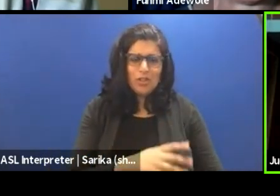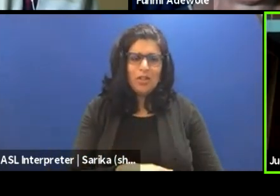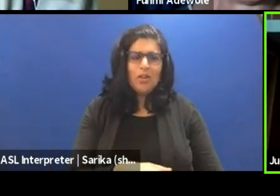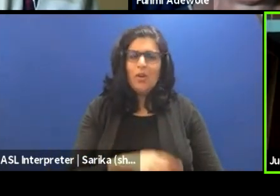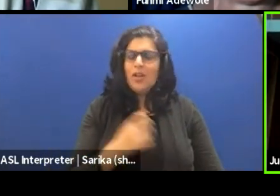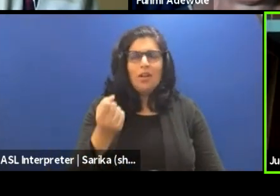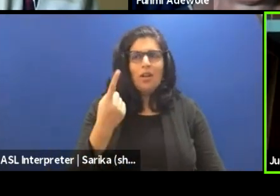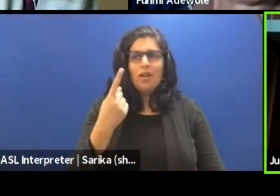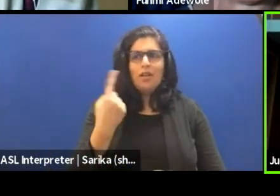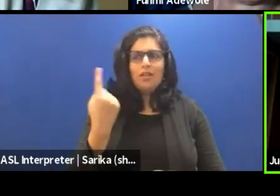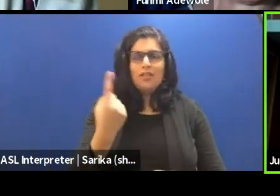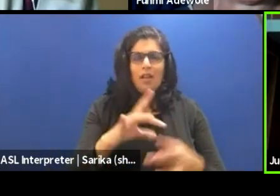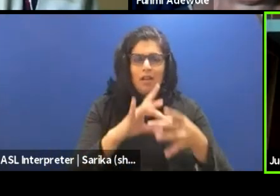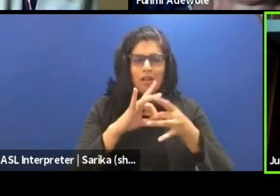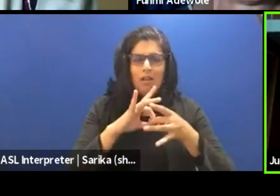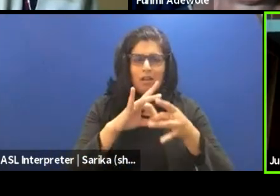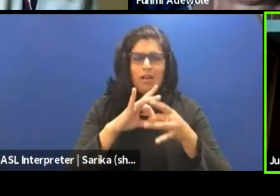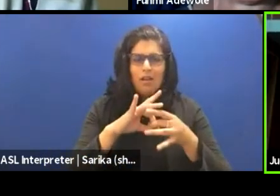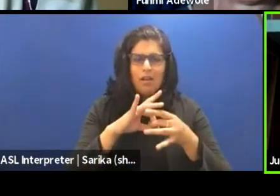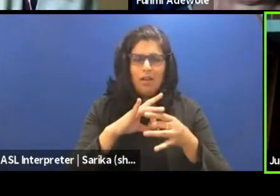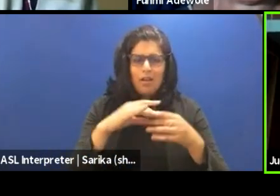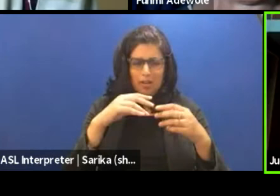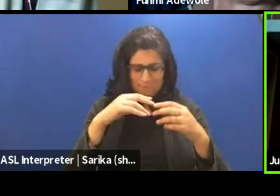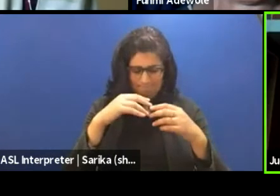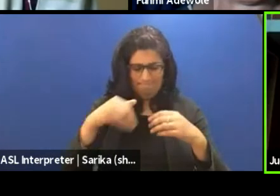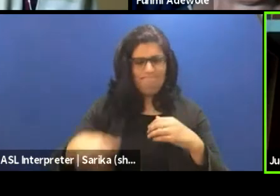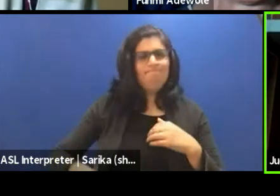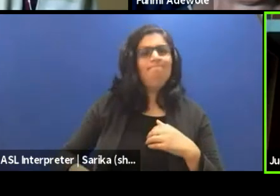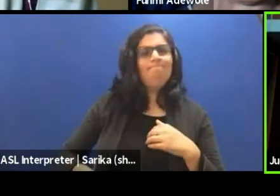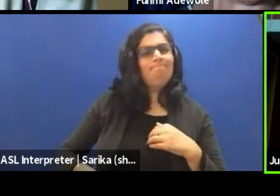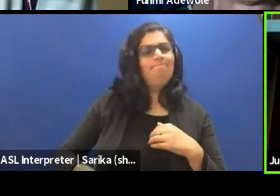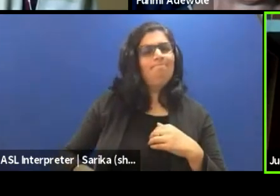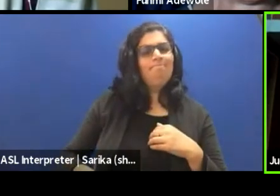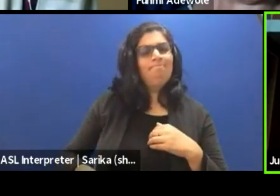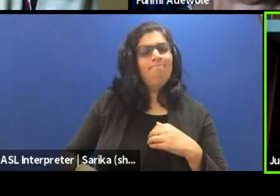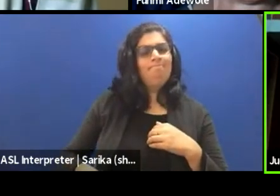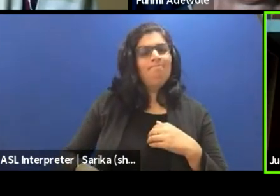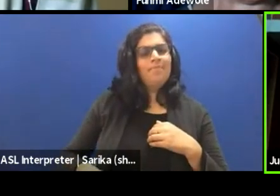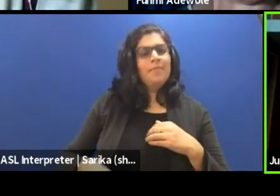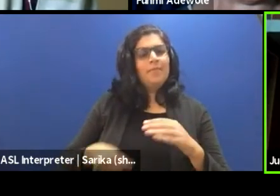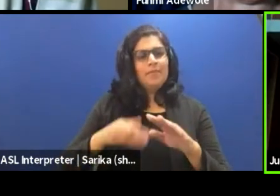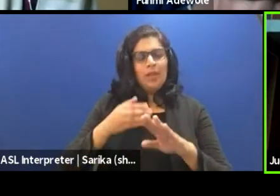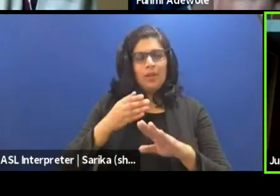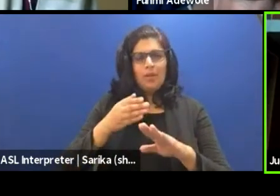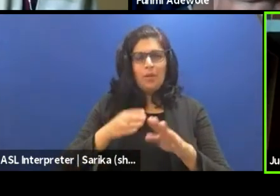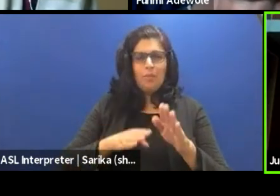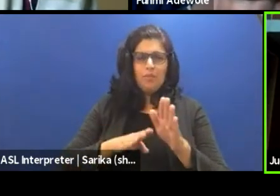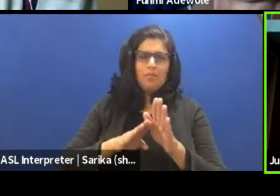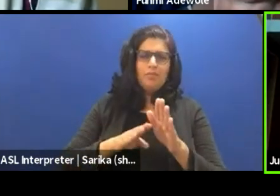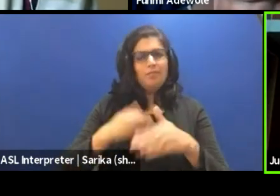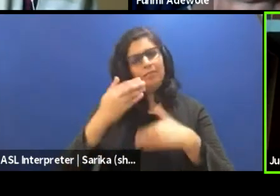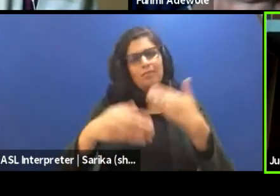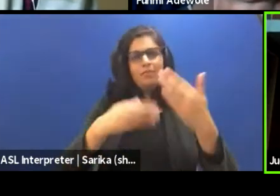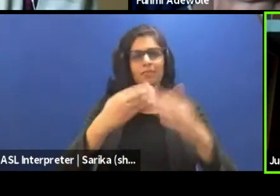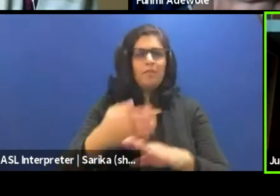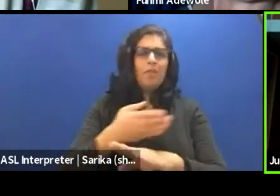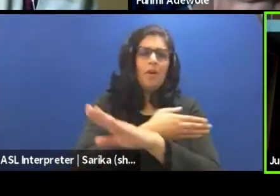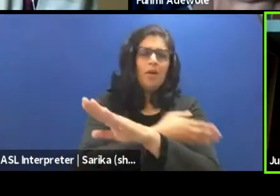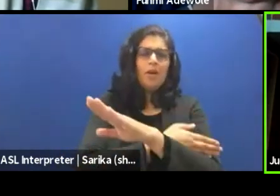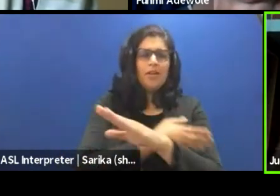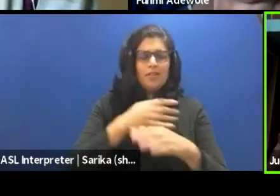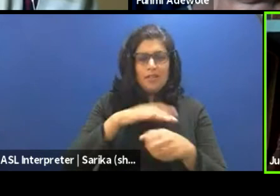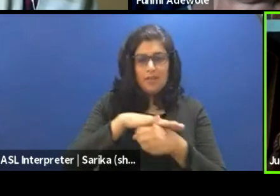do with your inherent or natural state of progress as it exists in the locale within which you were born.